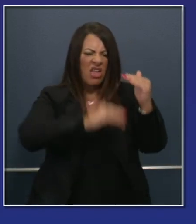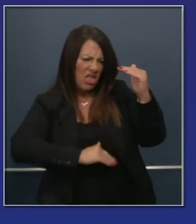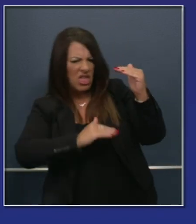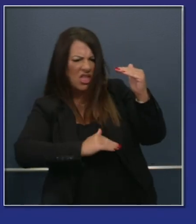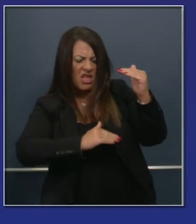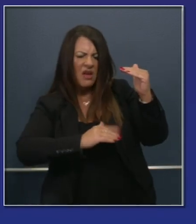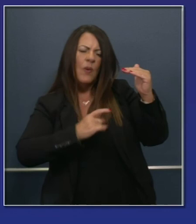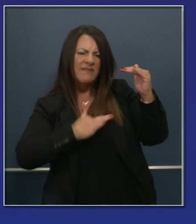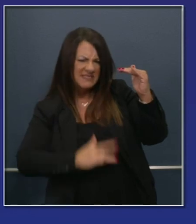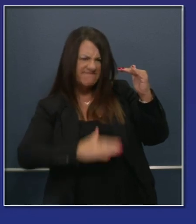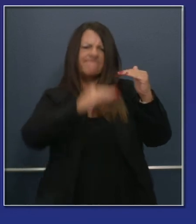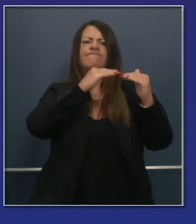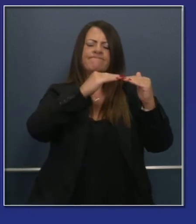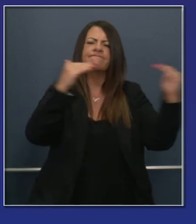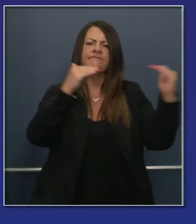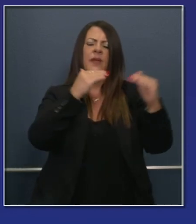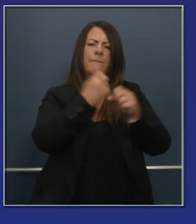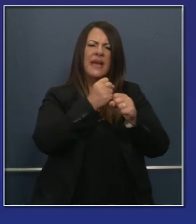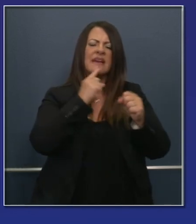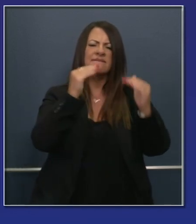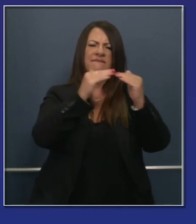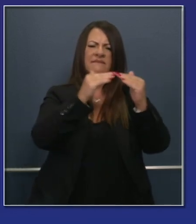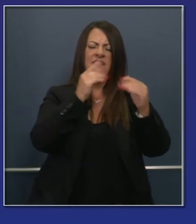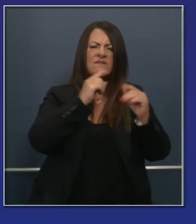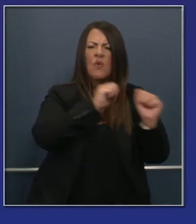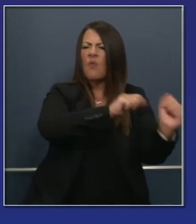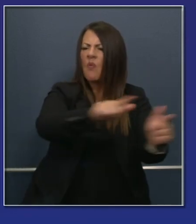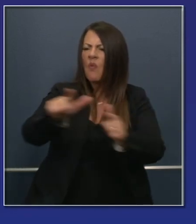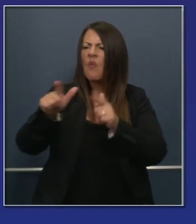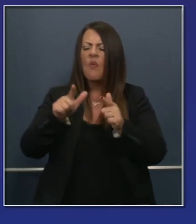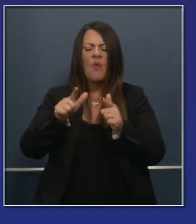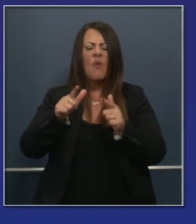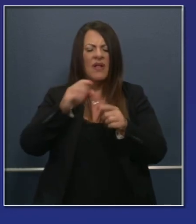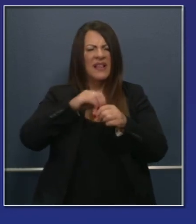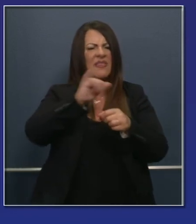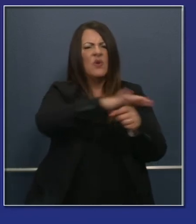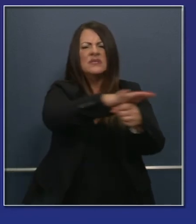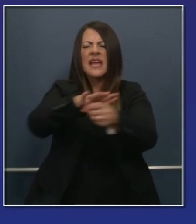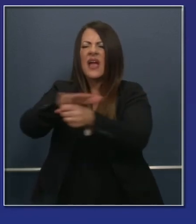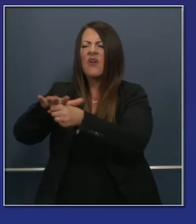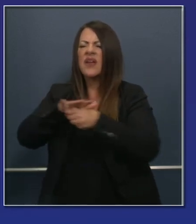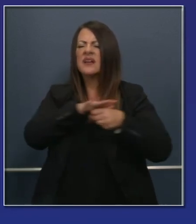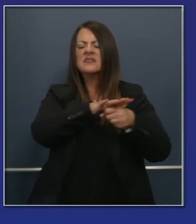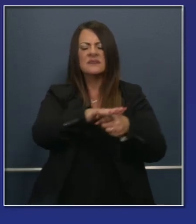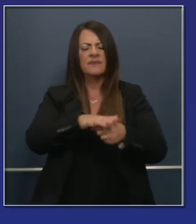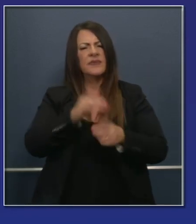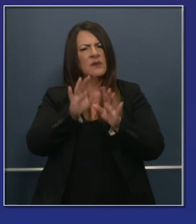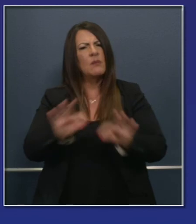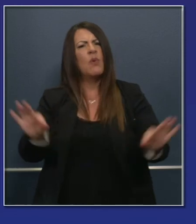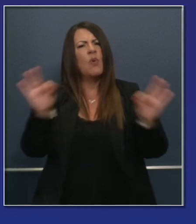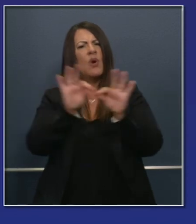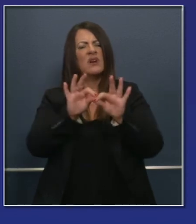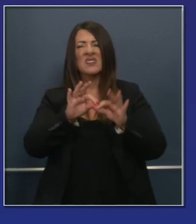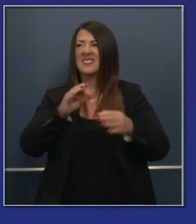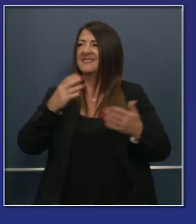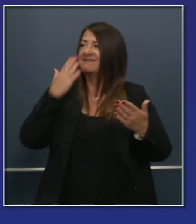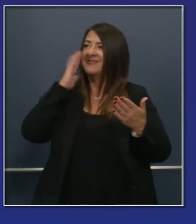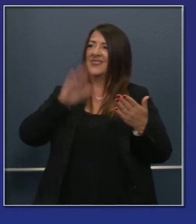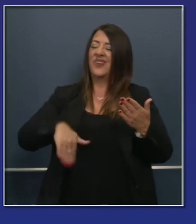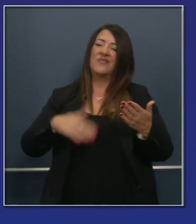use to balance out their distance learning with equity as a lens. These are clearly uncharted